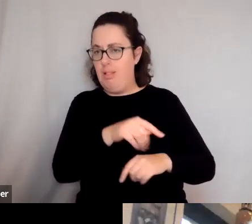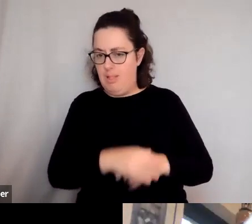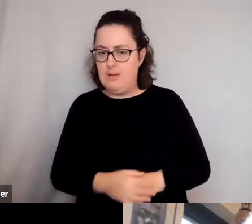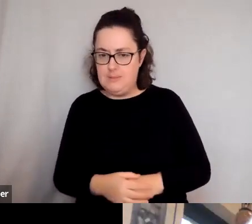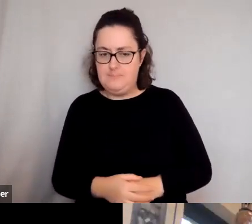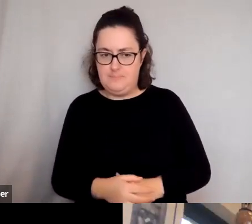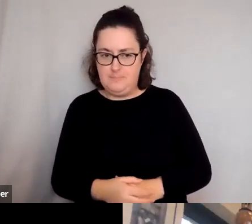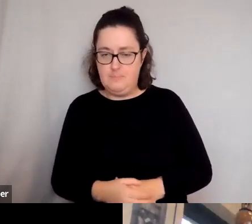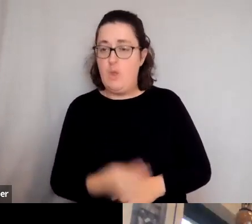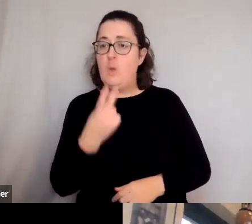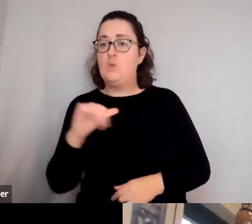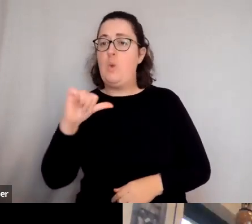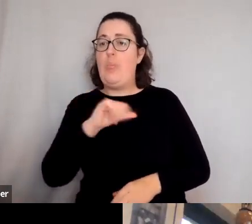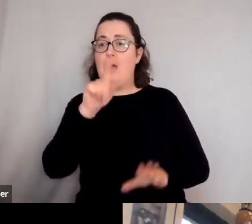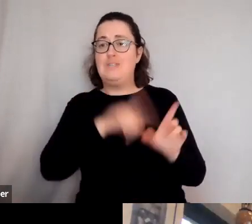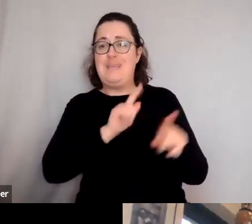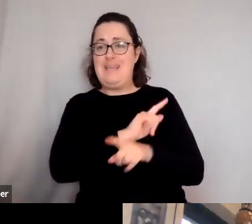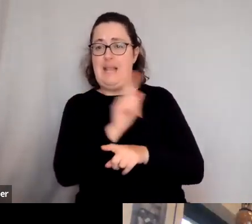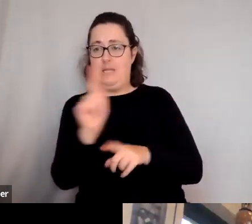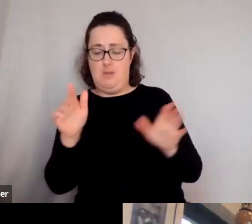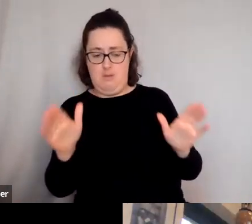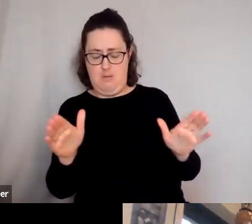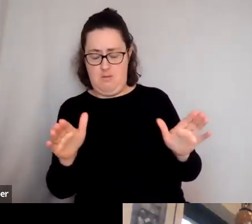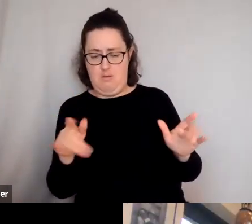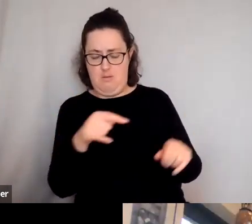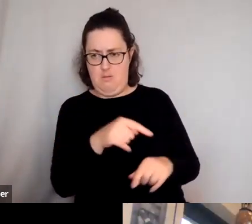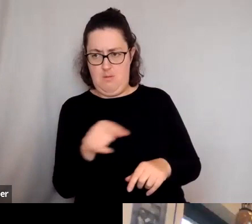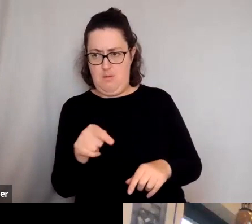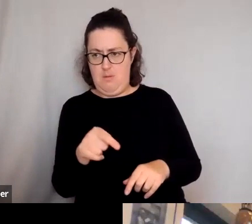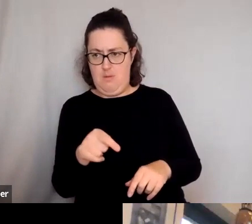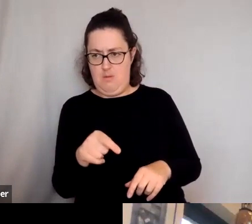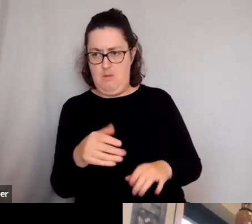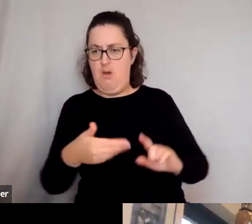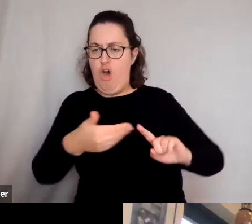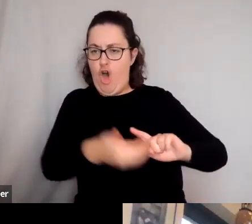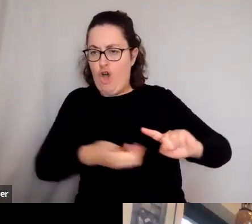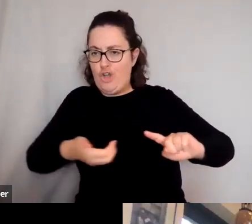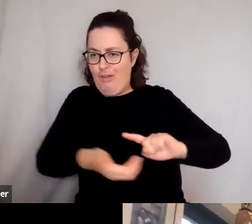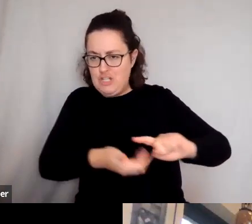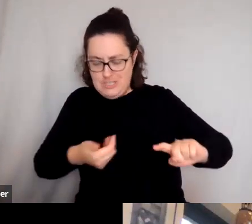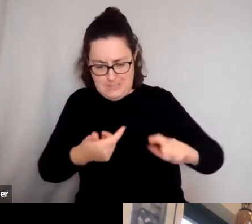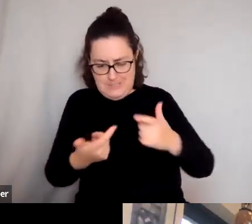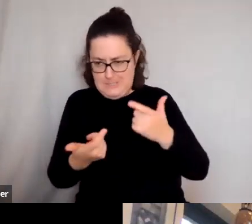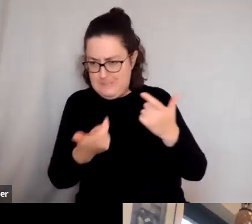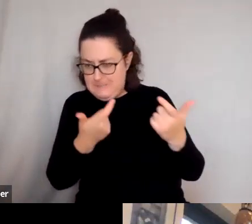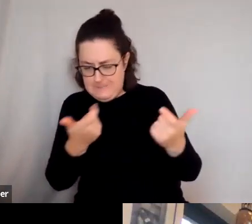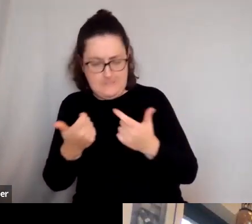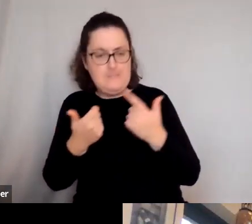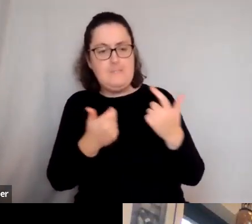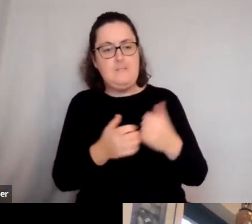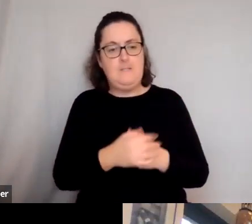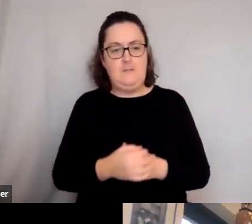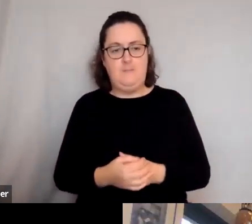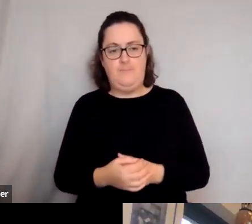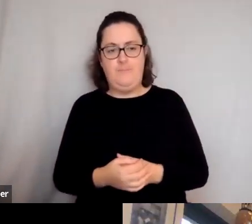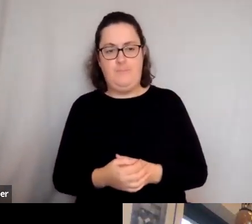Two thousand years later, almost, um, some nice, some nice archaeologists, know, kind of colonial type archaeologists, we can all